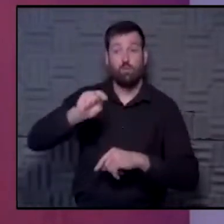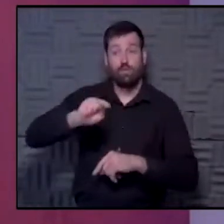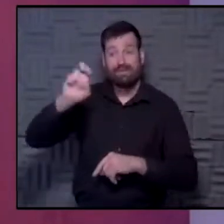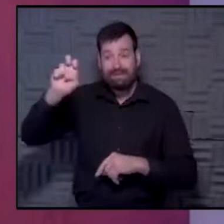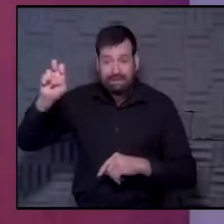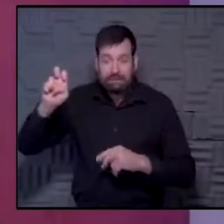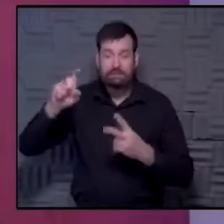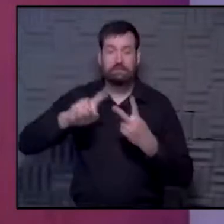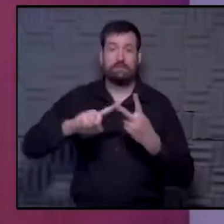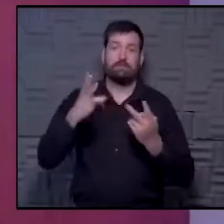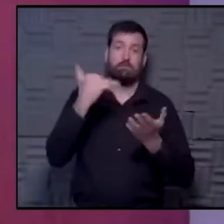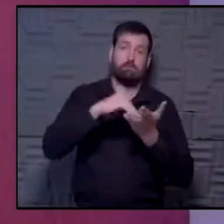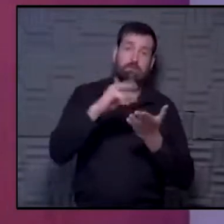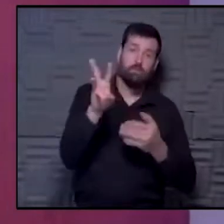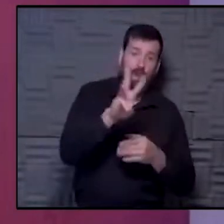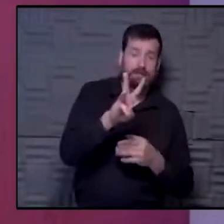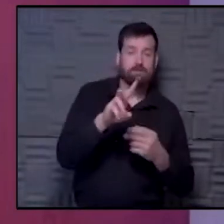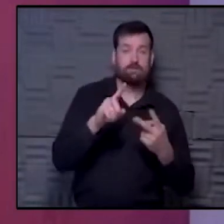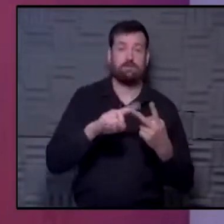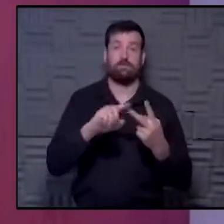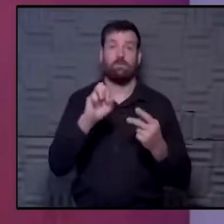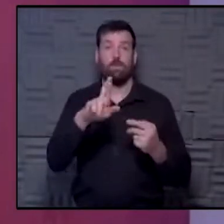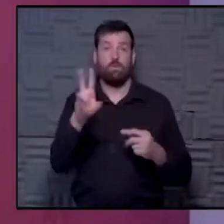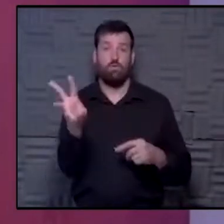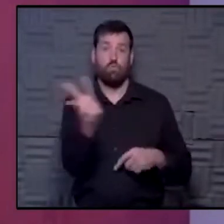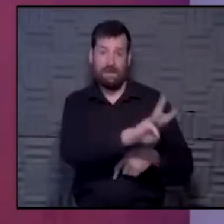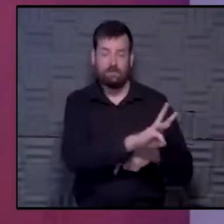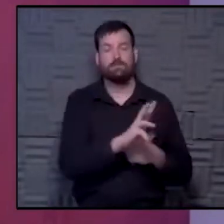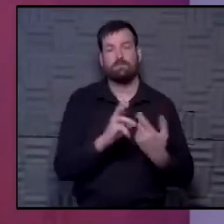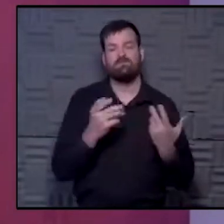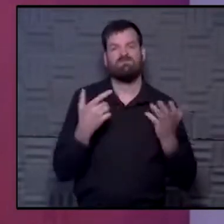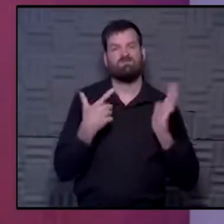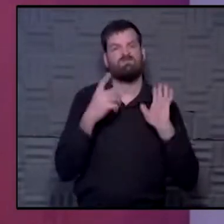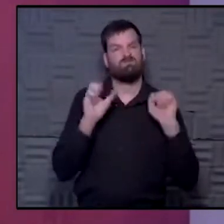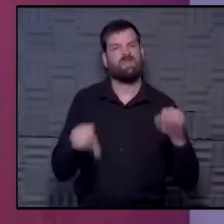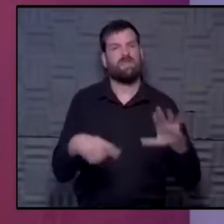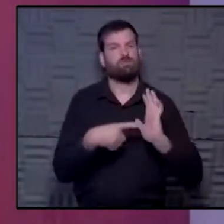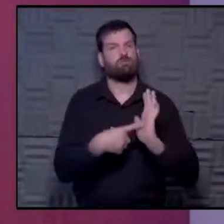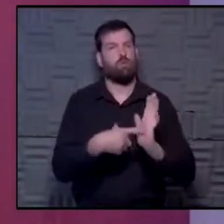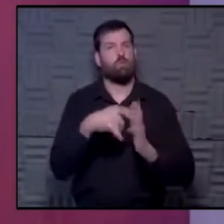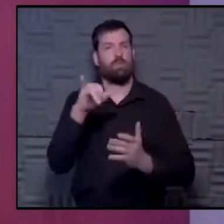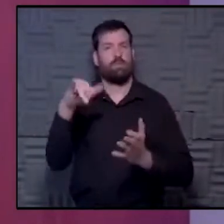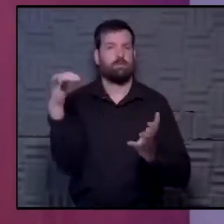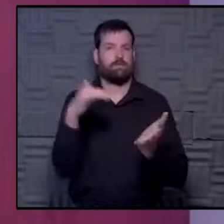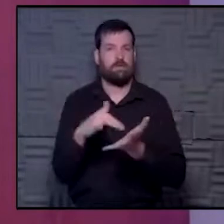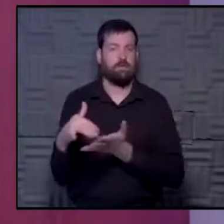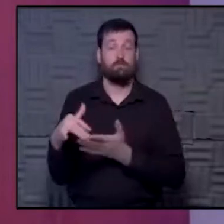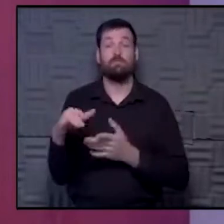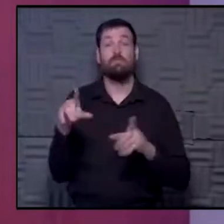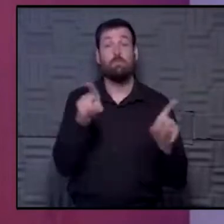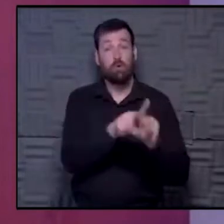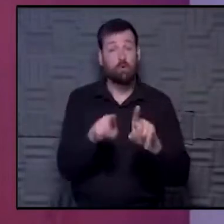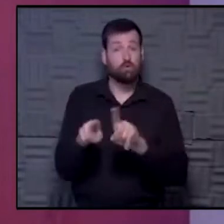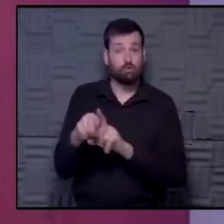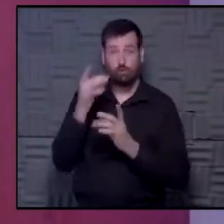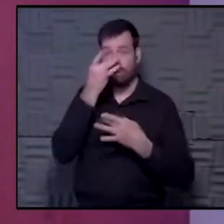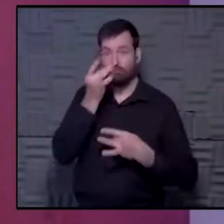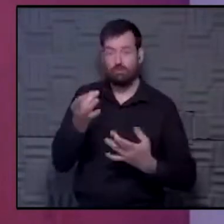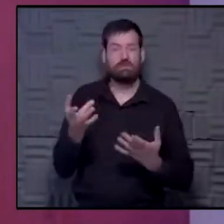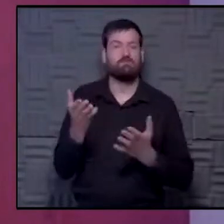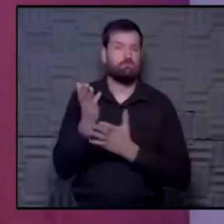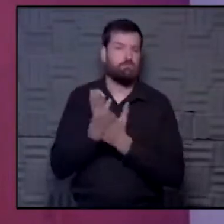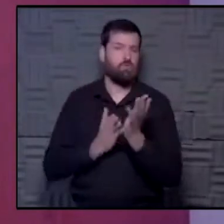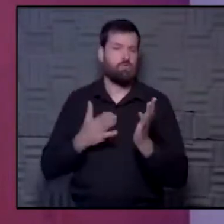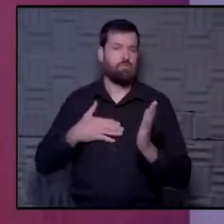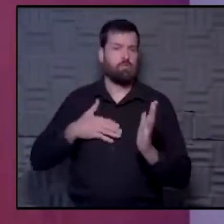Midwest versus the West. So that's something that we'd be able to show in this particular study. The other thing that we're really interested in, and it's part of